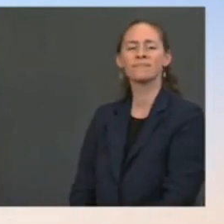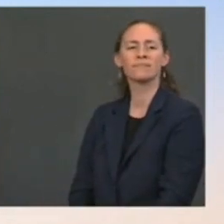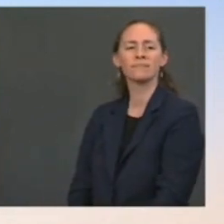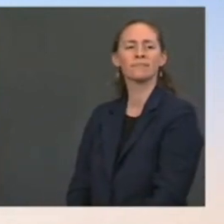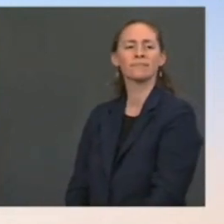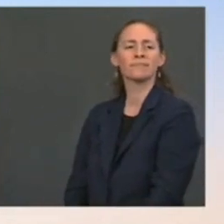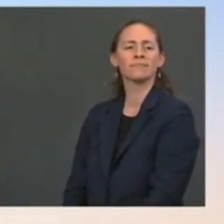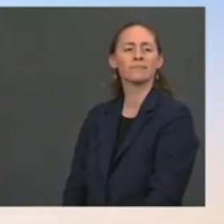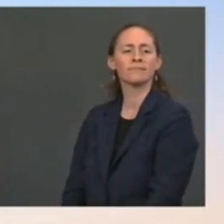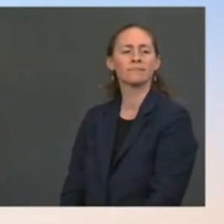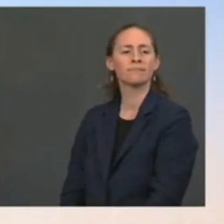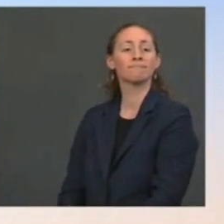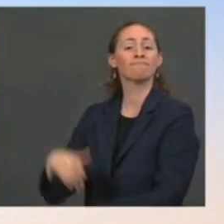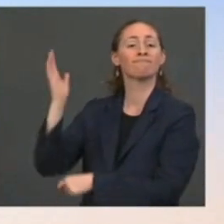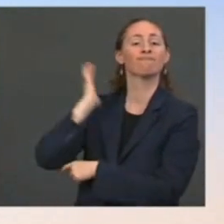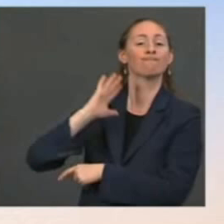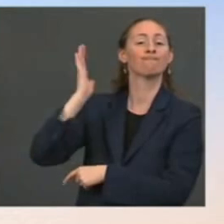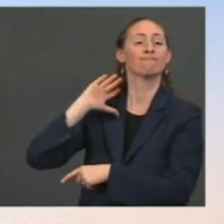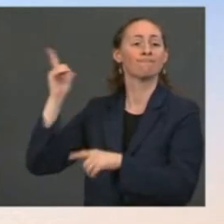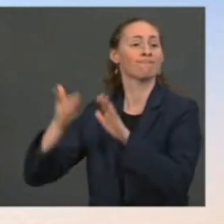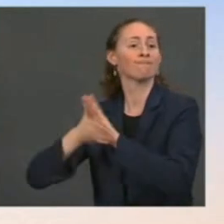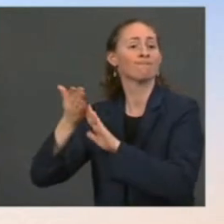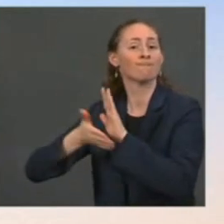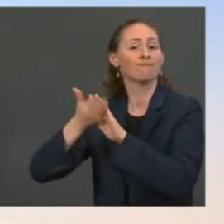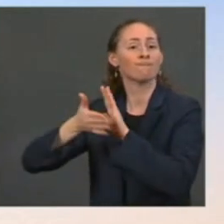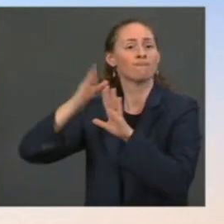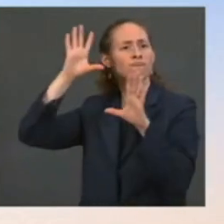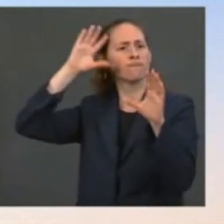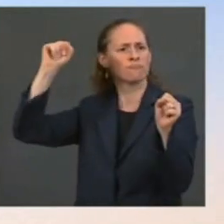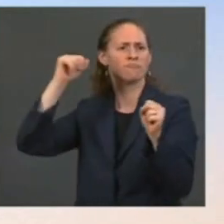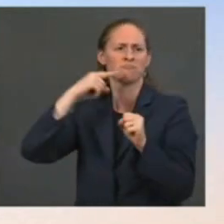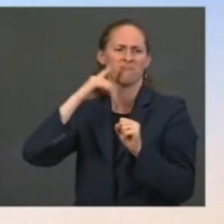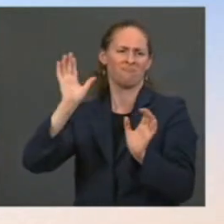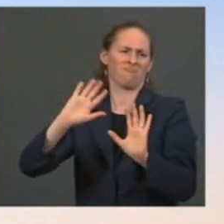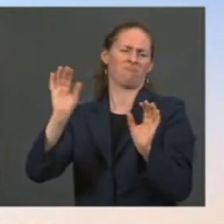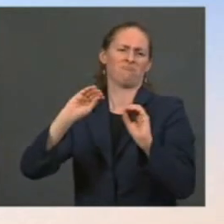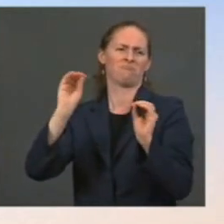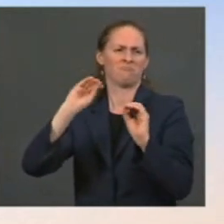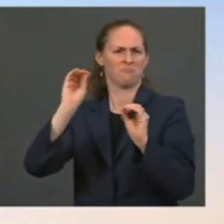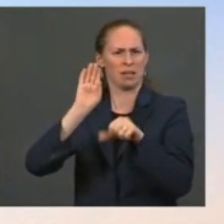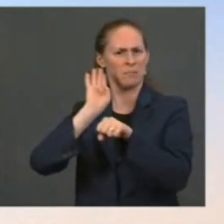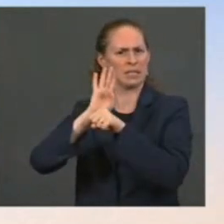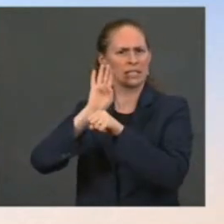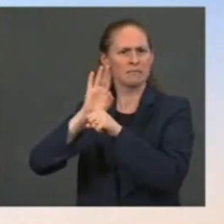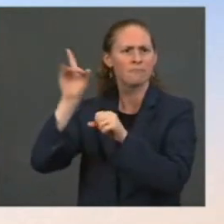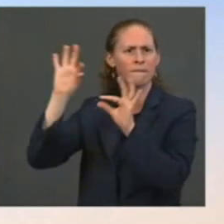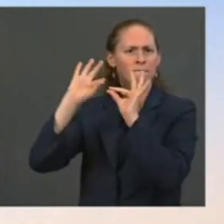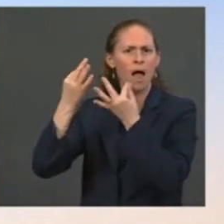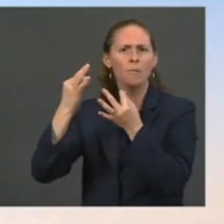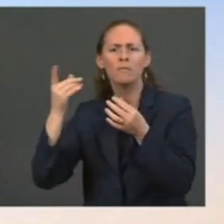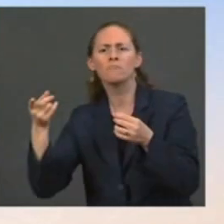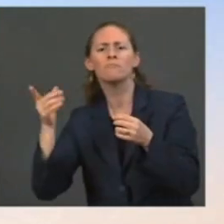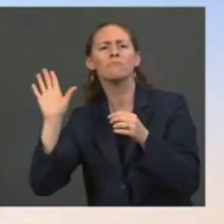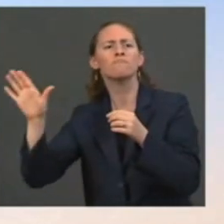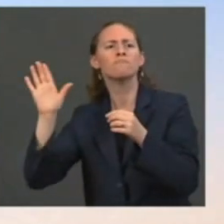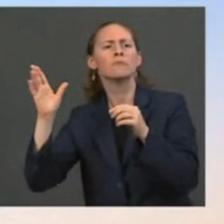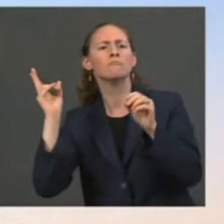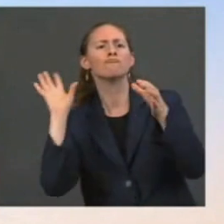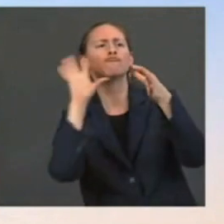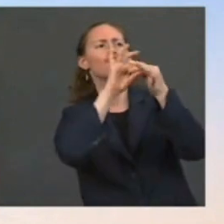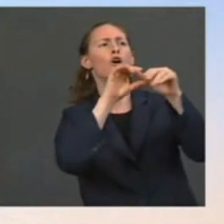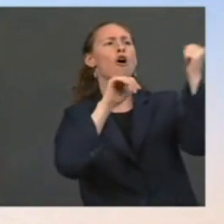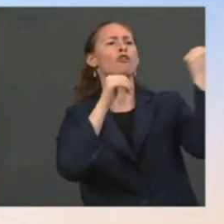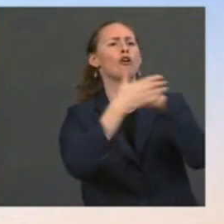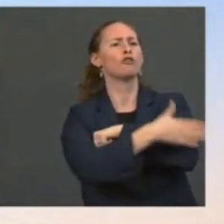campaign that none of his family will have any business relationship with anyone that relates to a foreign corporation or a foreign country. Wouldn't it be